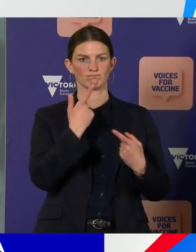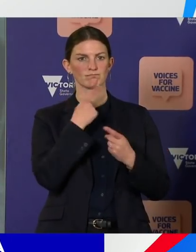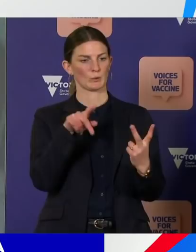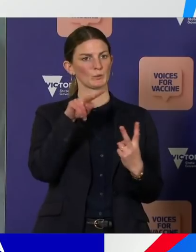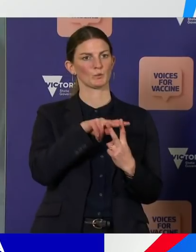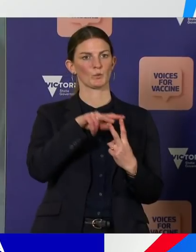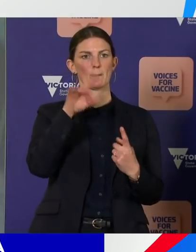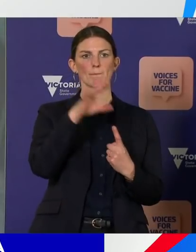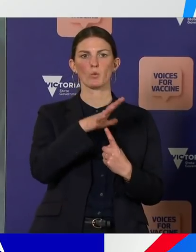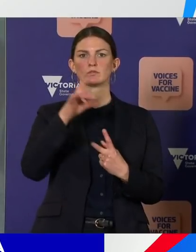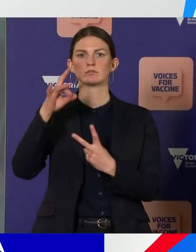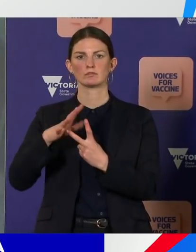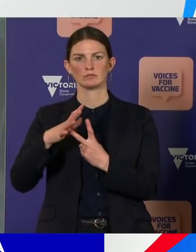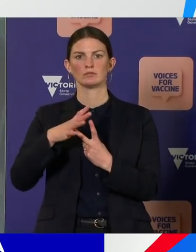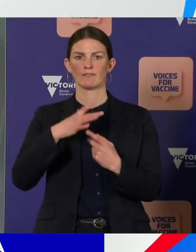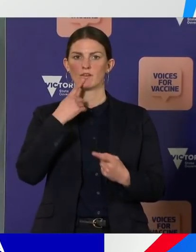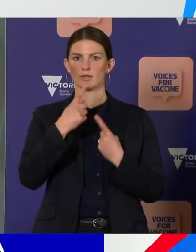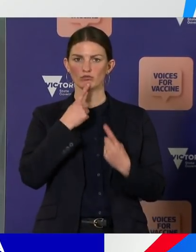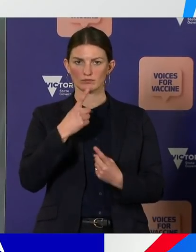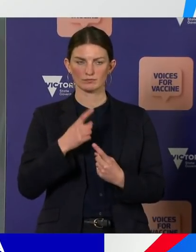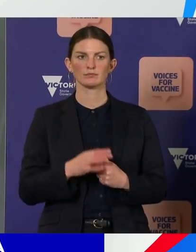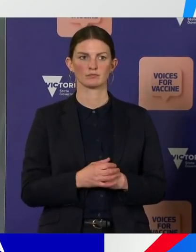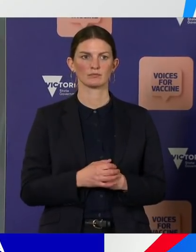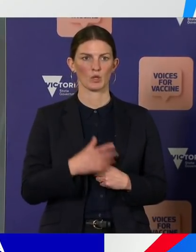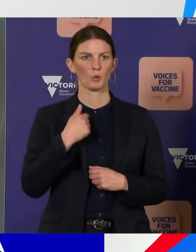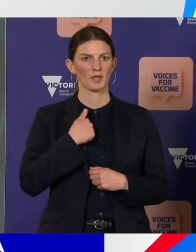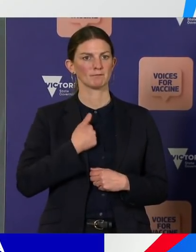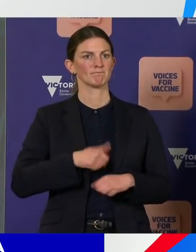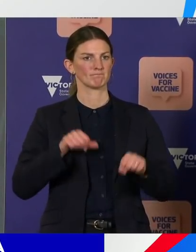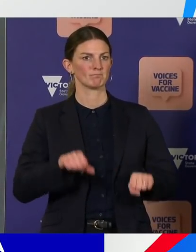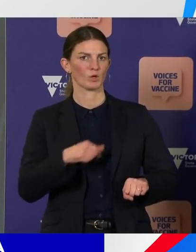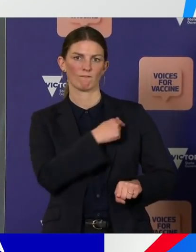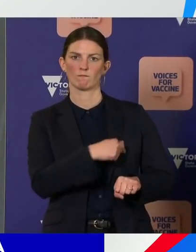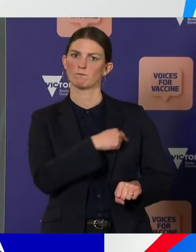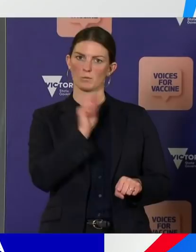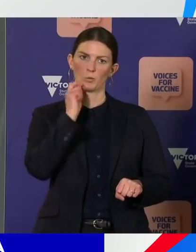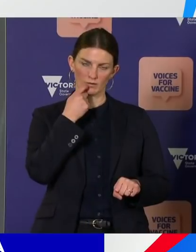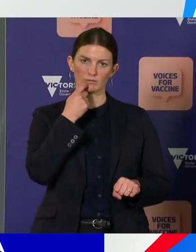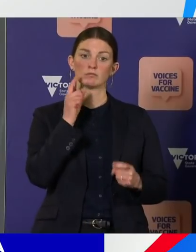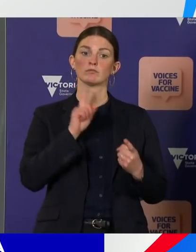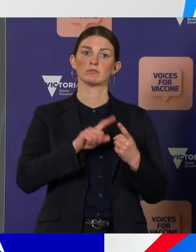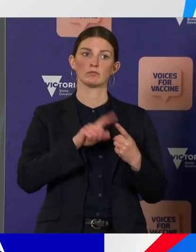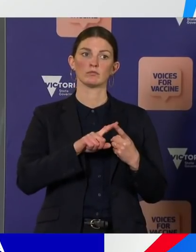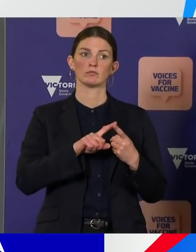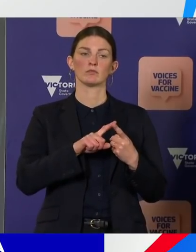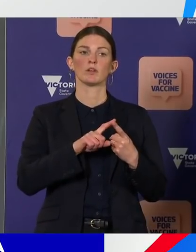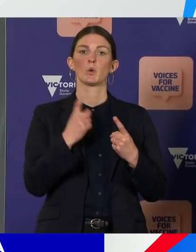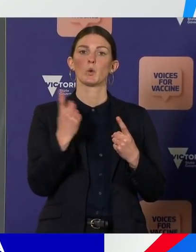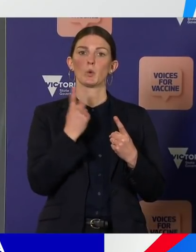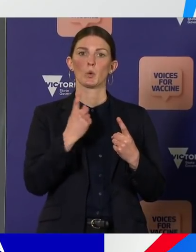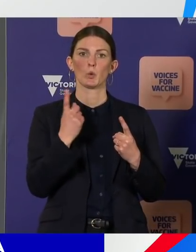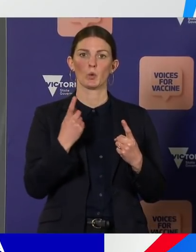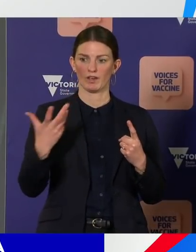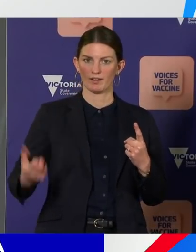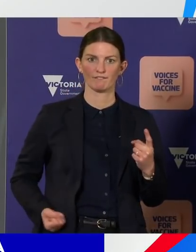that we have committed to. The first is a new rent relief package for those who have lost income